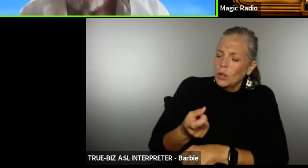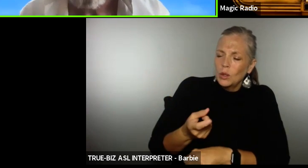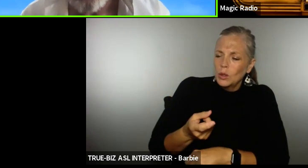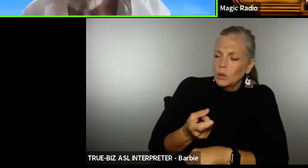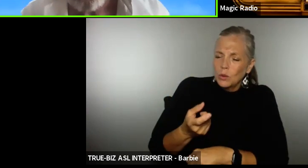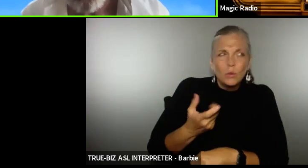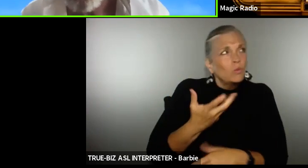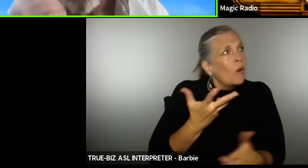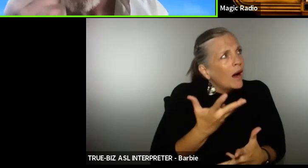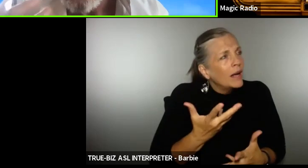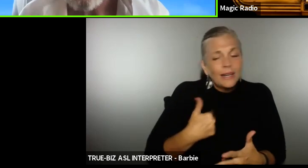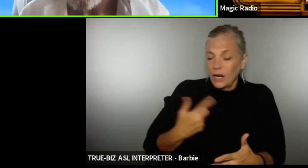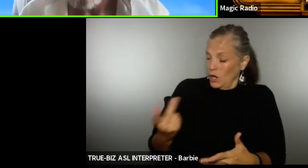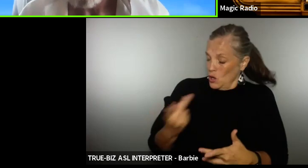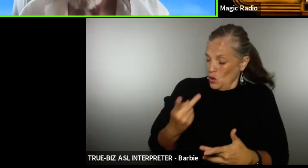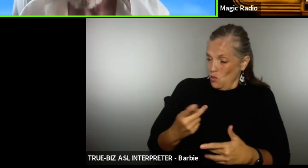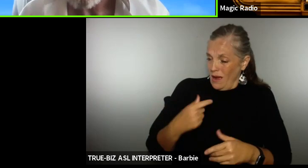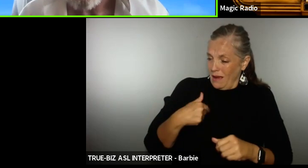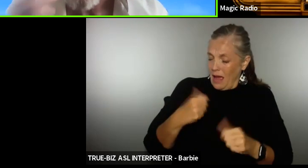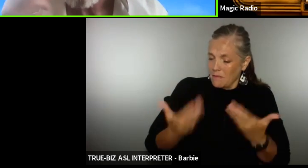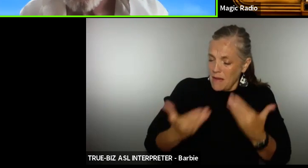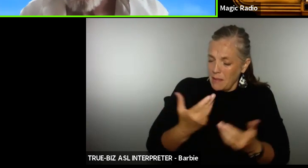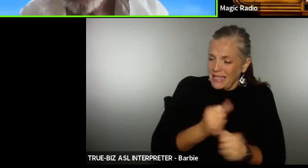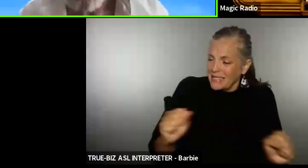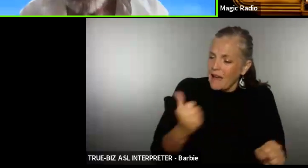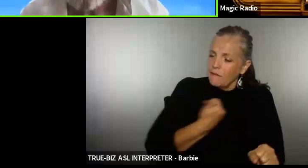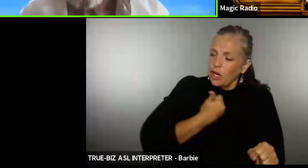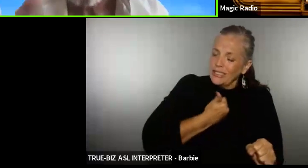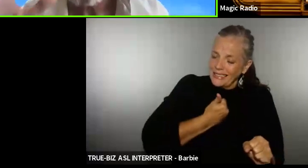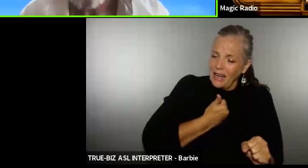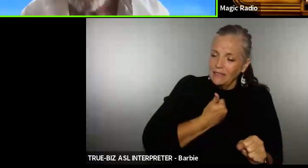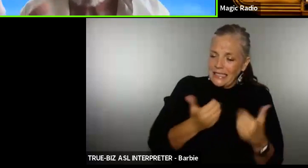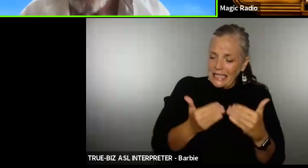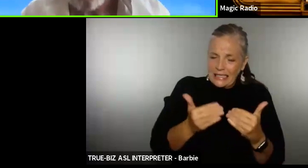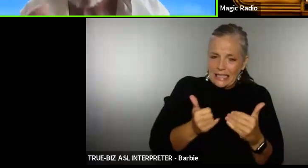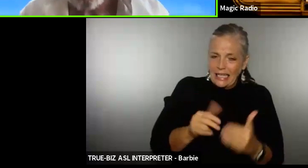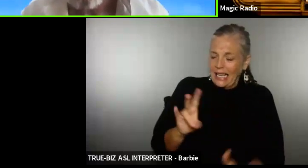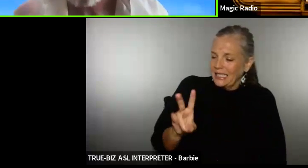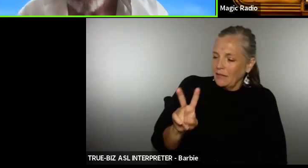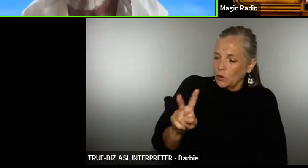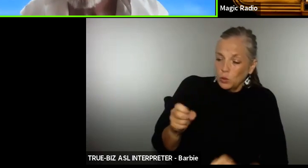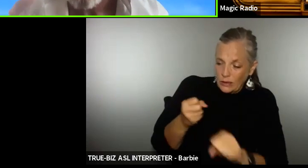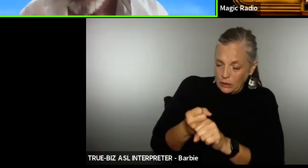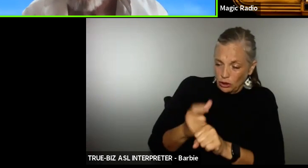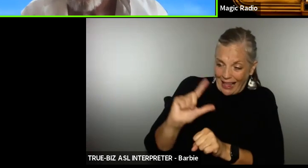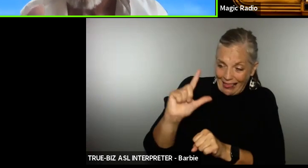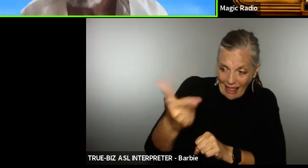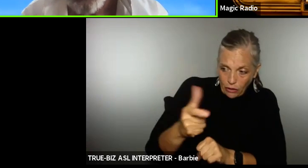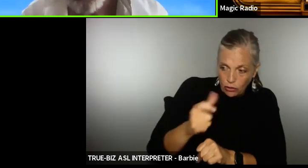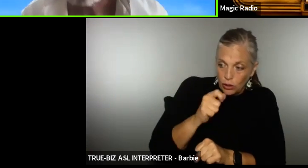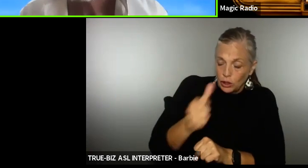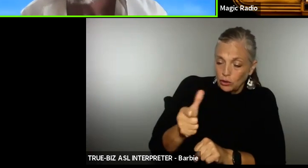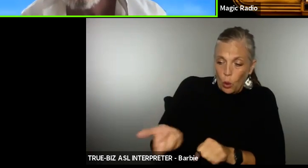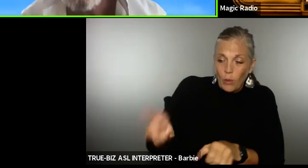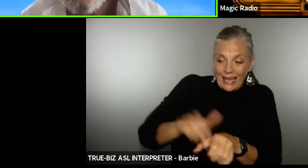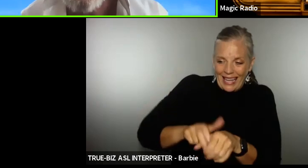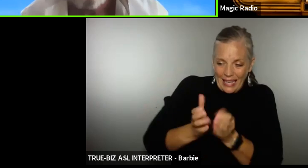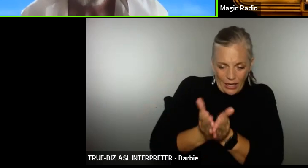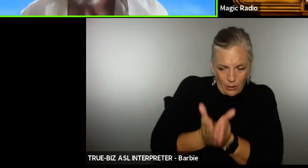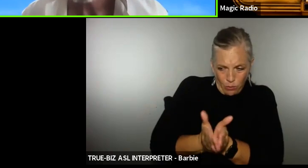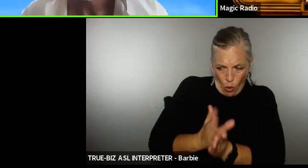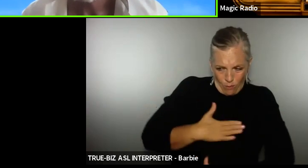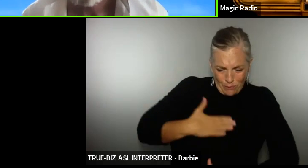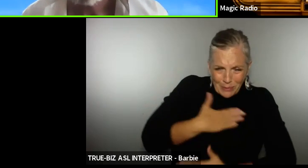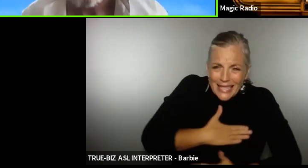least and I'm pretty sure quite easily in about 72 years can you just make sure you don't set out on a boat please